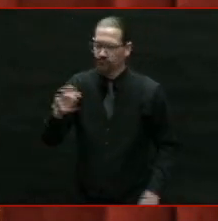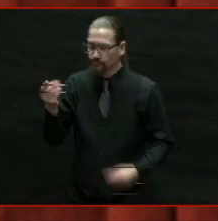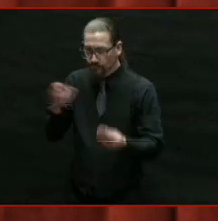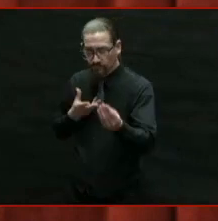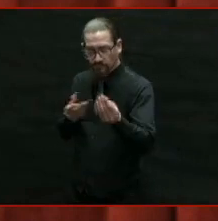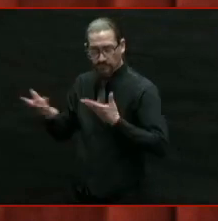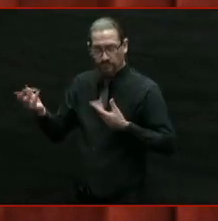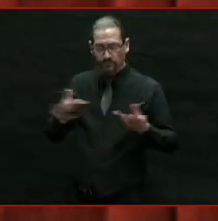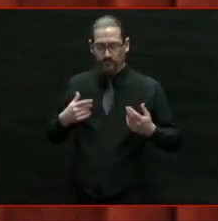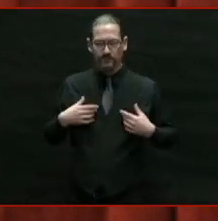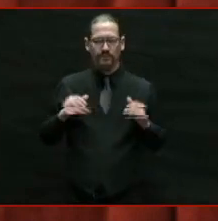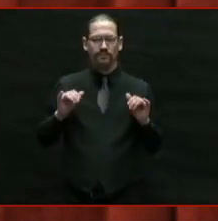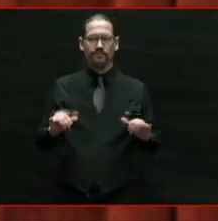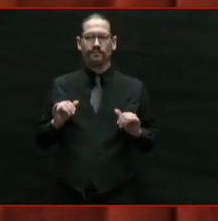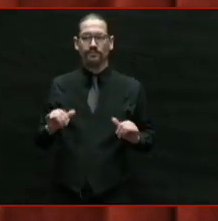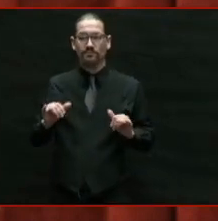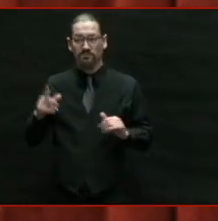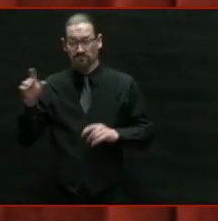expectations.